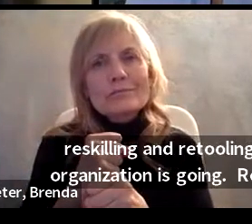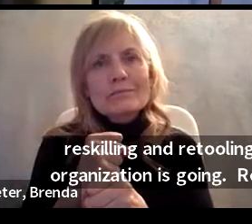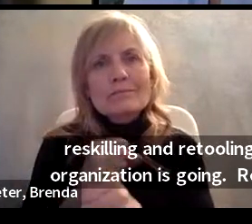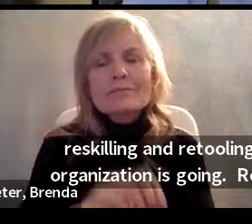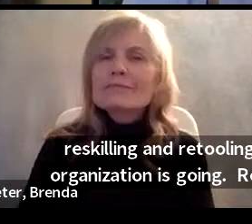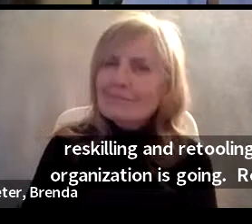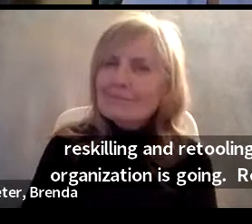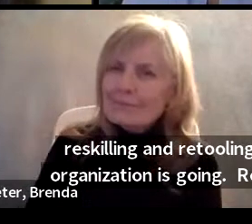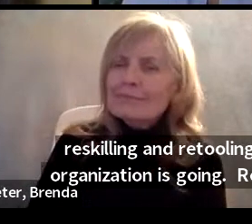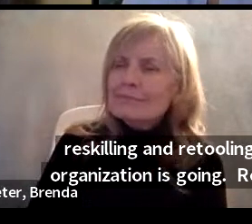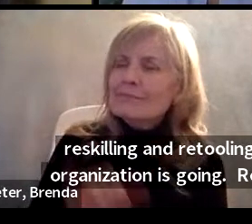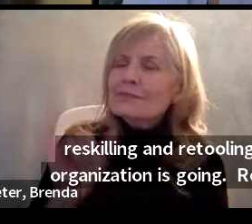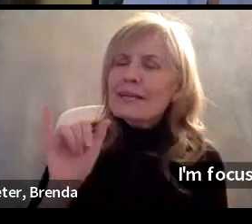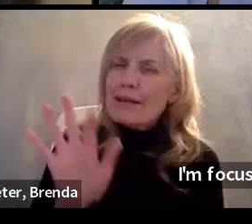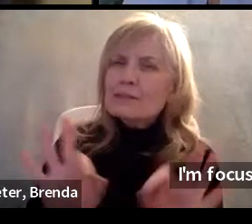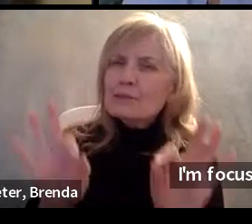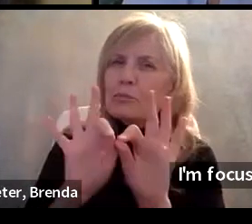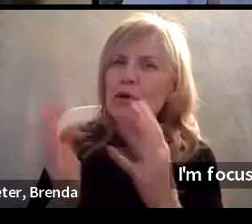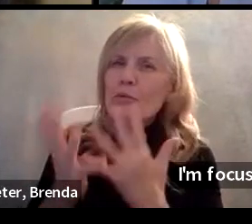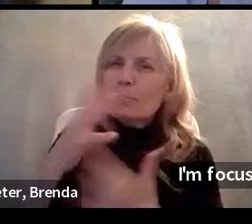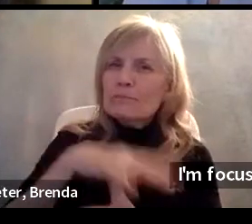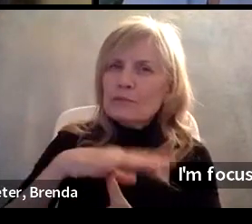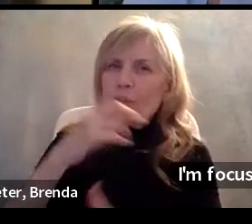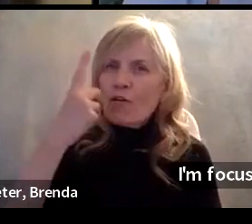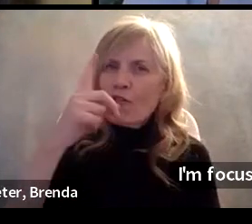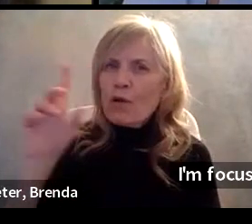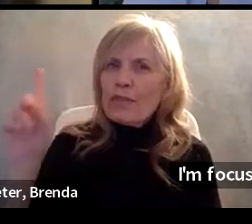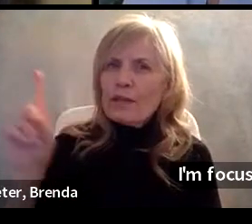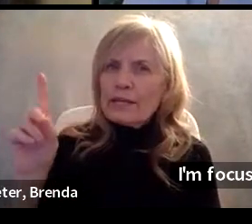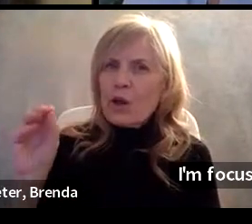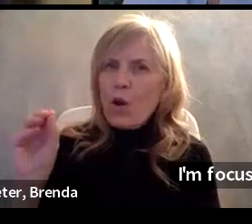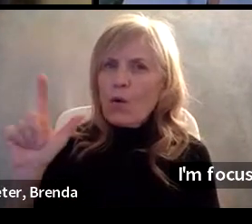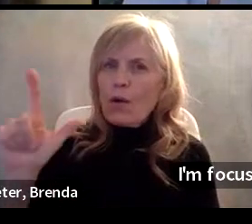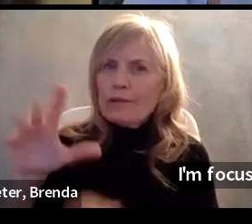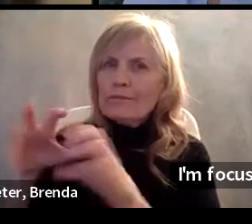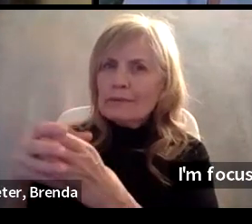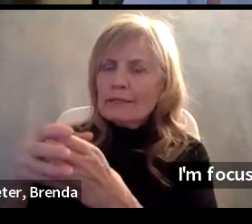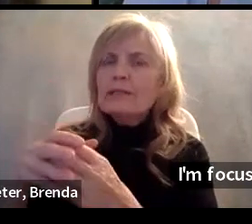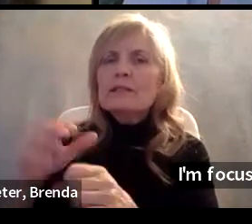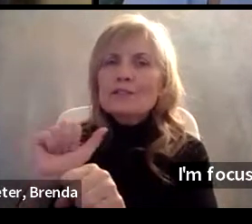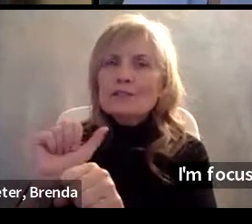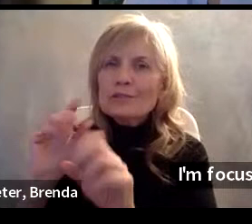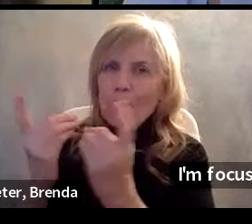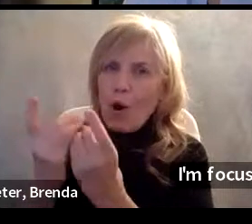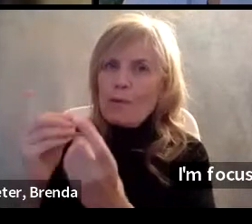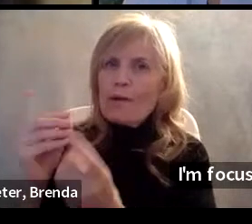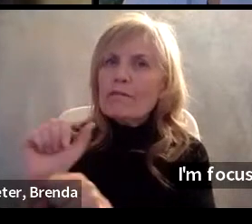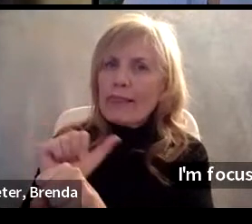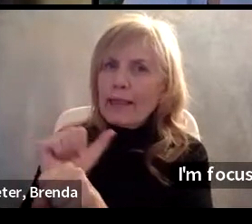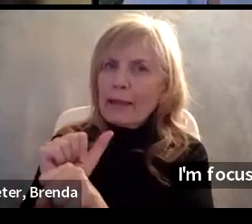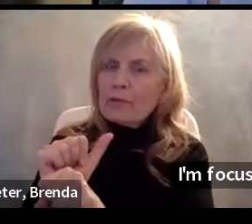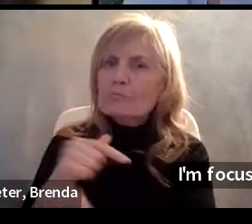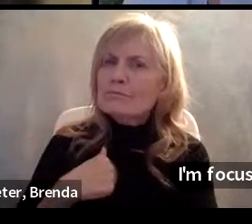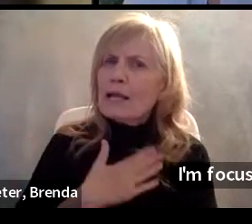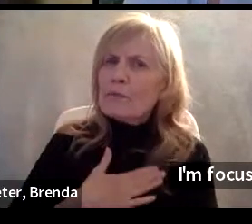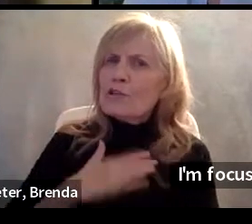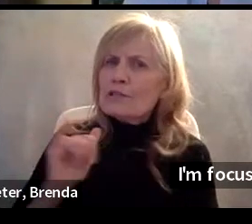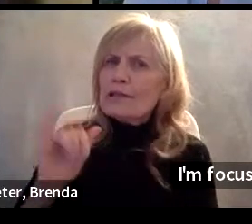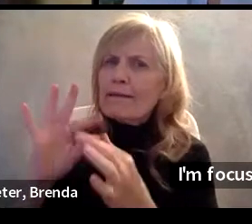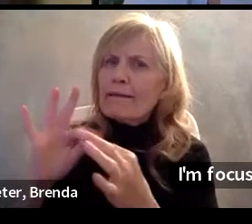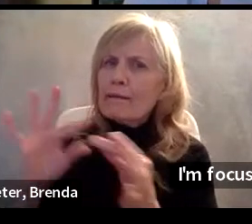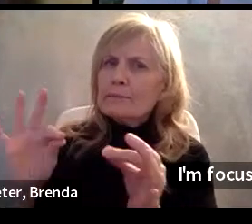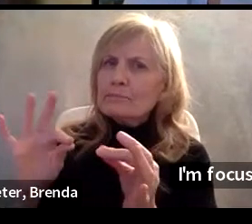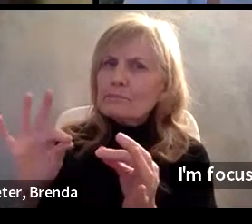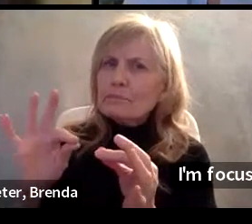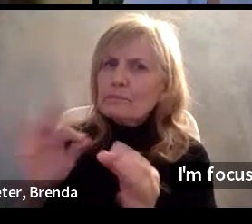a very important priority for the Department of Labor as well. So I really appreciate your highlighting that. Eve, if we could turn to you.